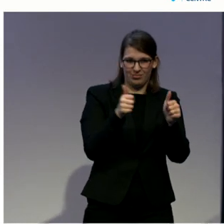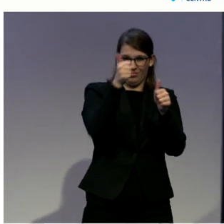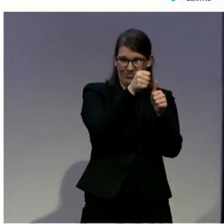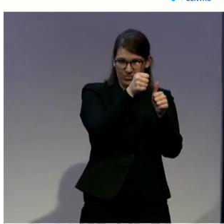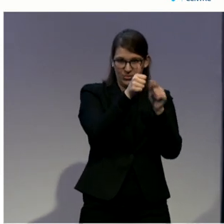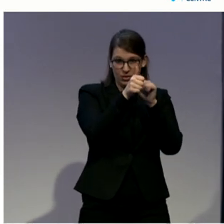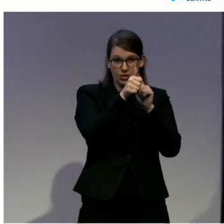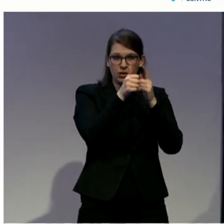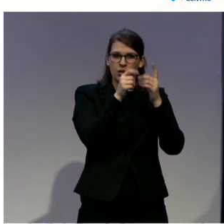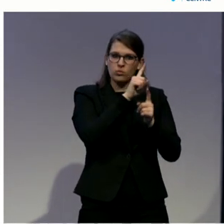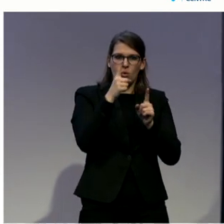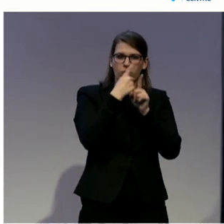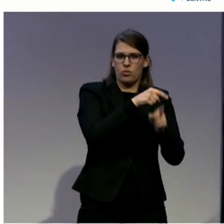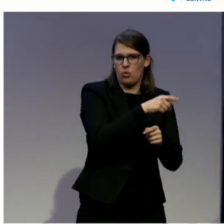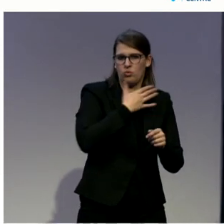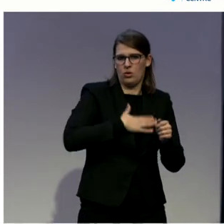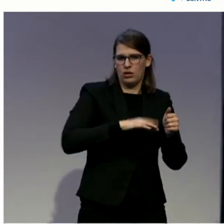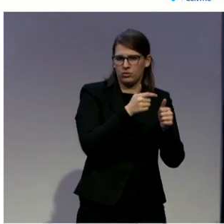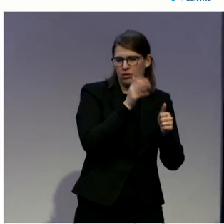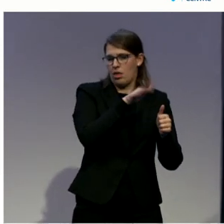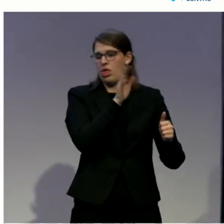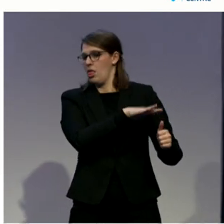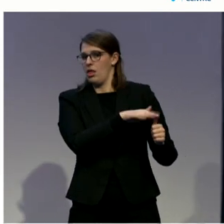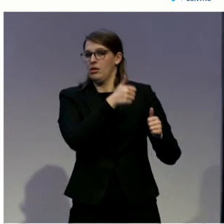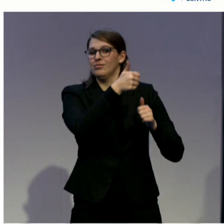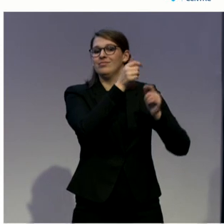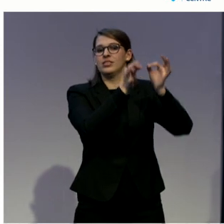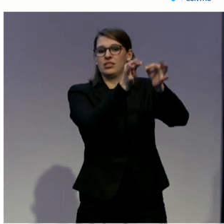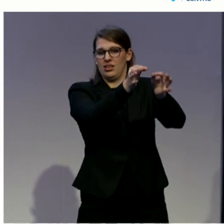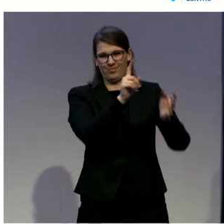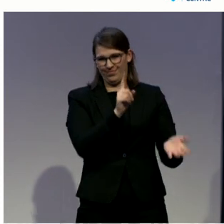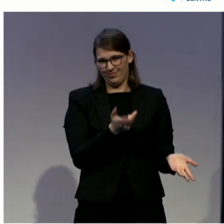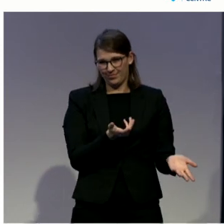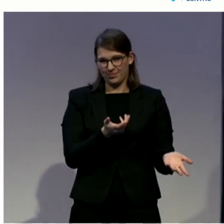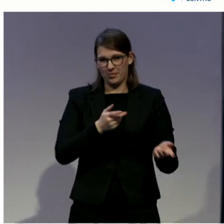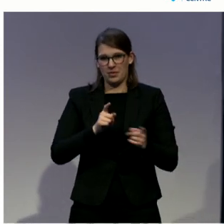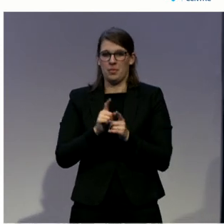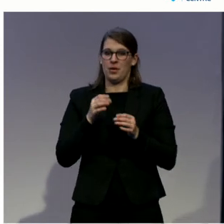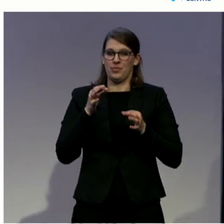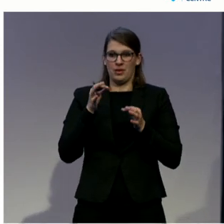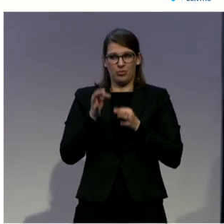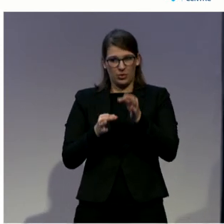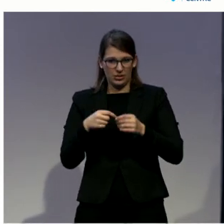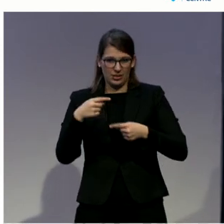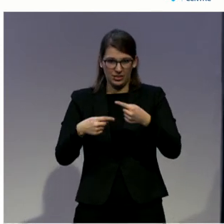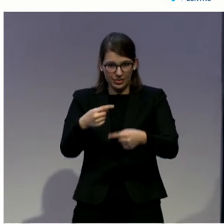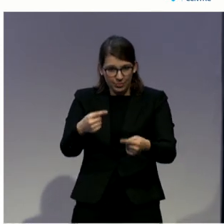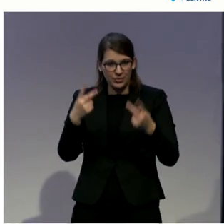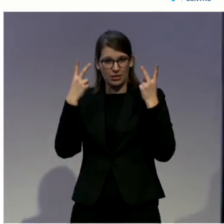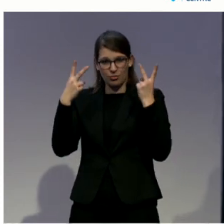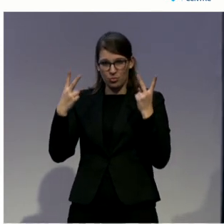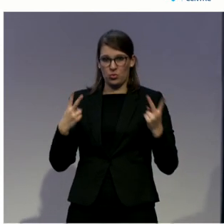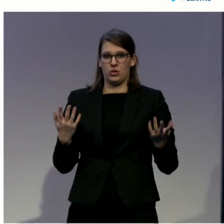with people with disabilities during judicial proceedings needs to be strengthened into codes of practice to ensure